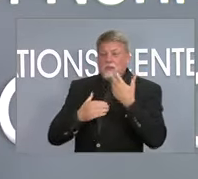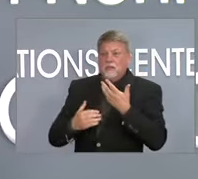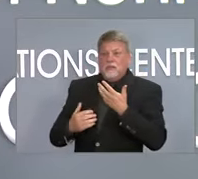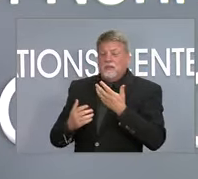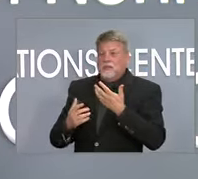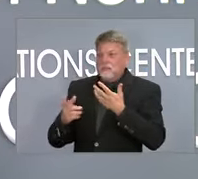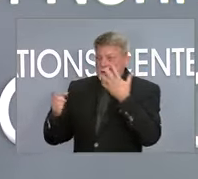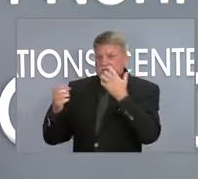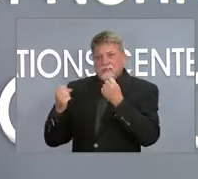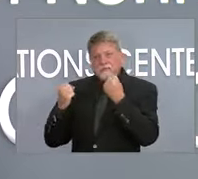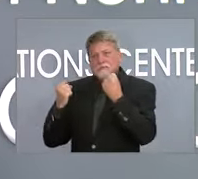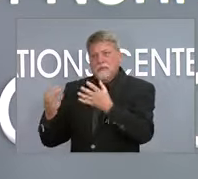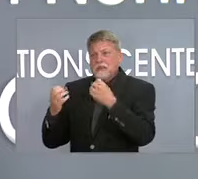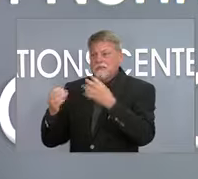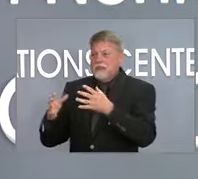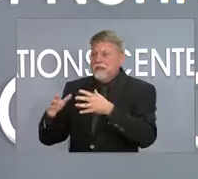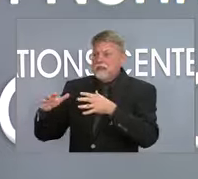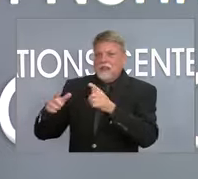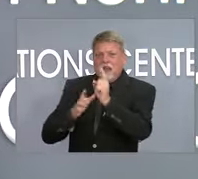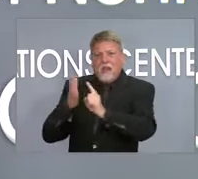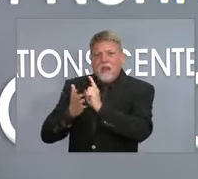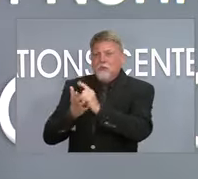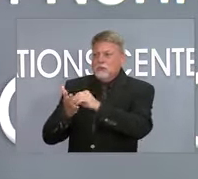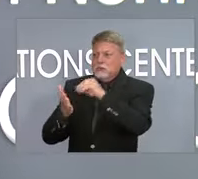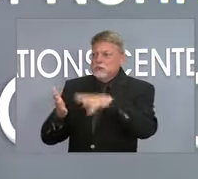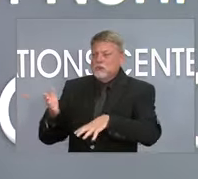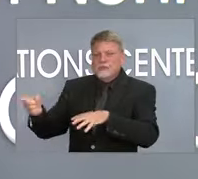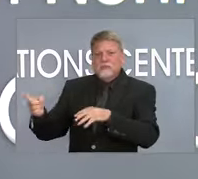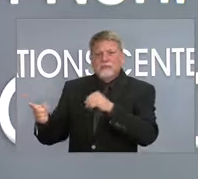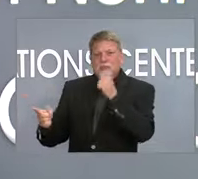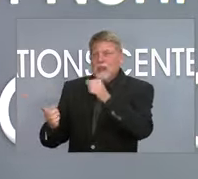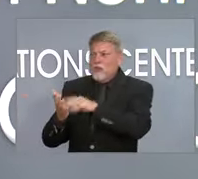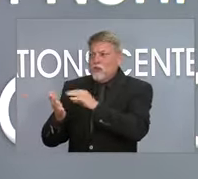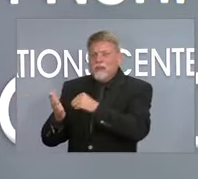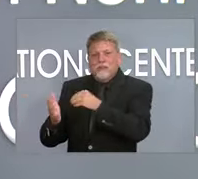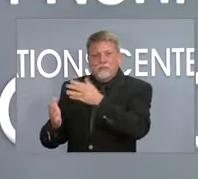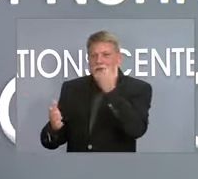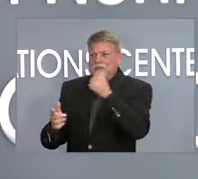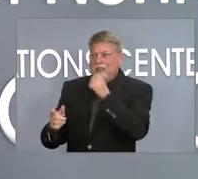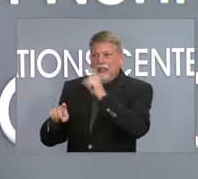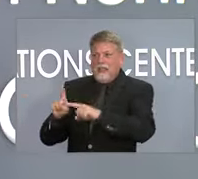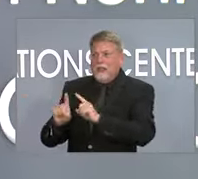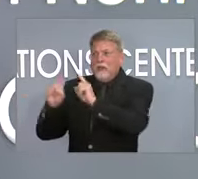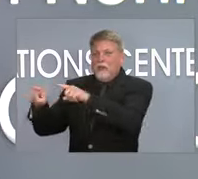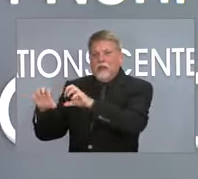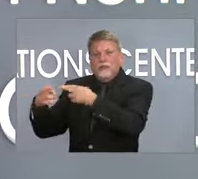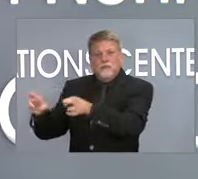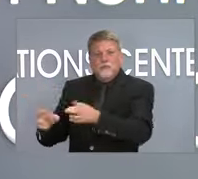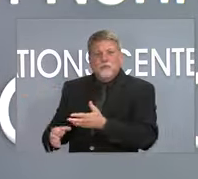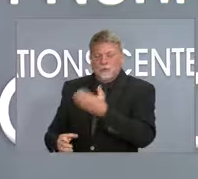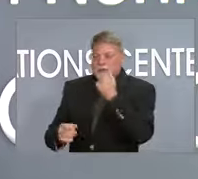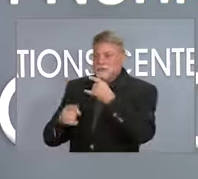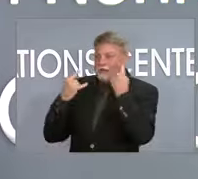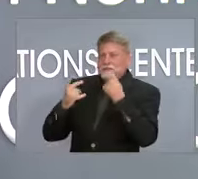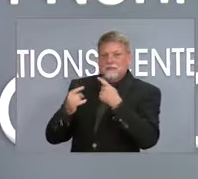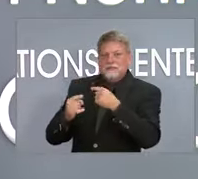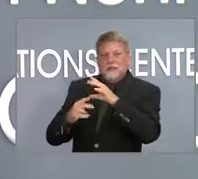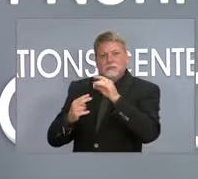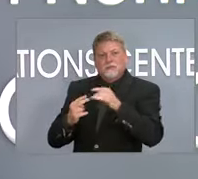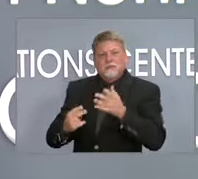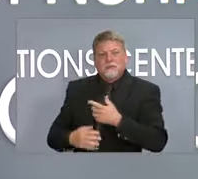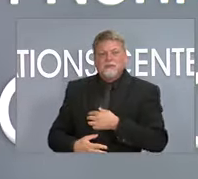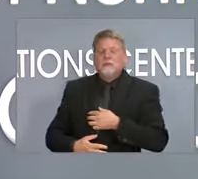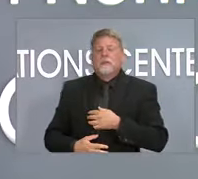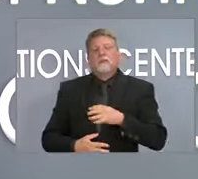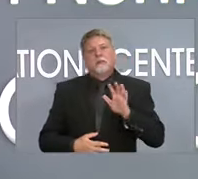tens of thousands of hours of learning loss we're seeing right now? So we've spent a lot of our effort working on vaccinations and